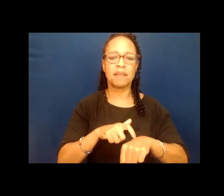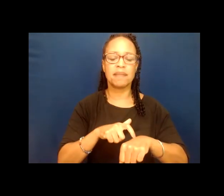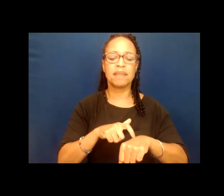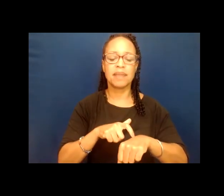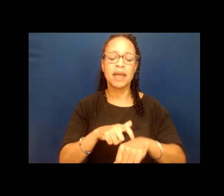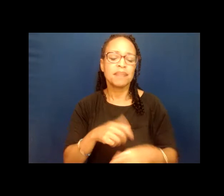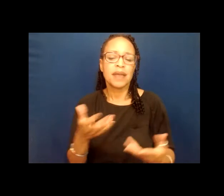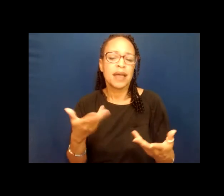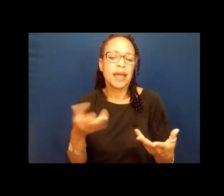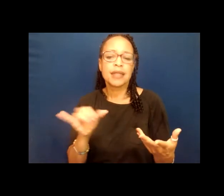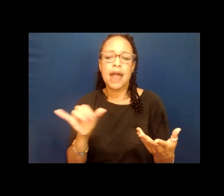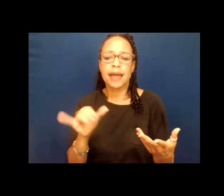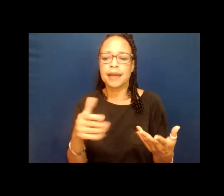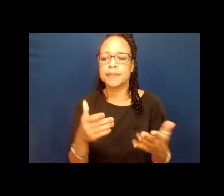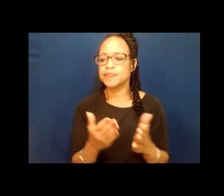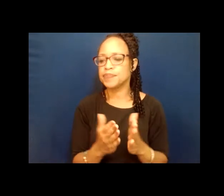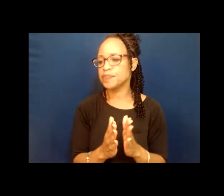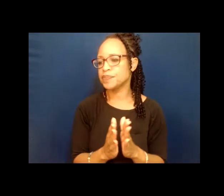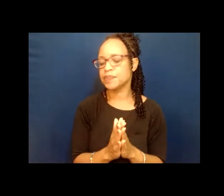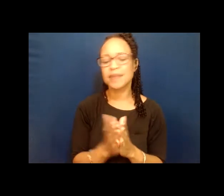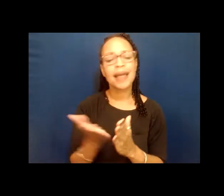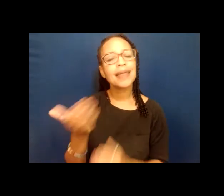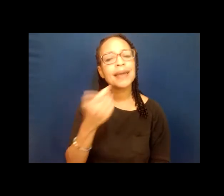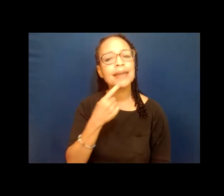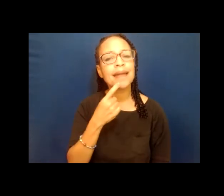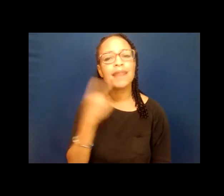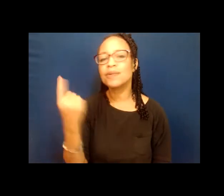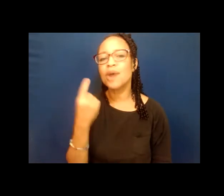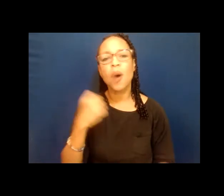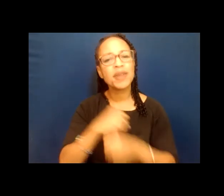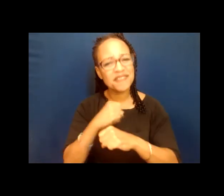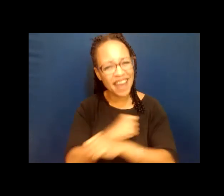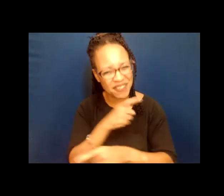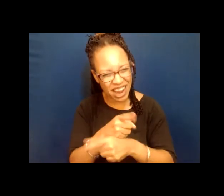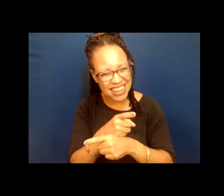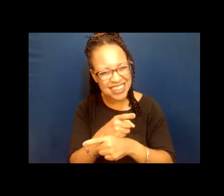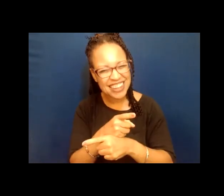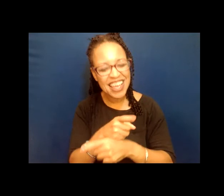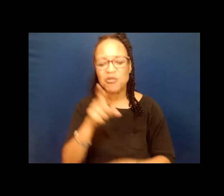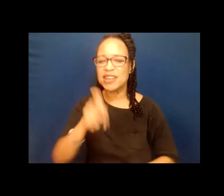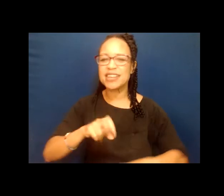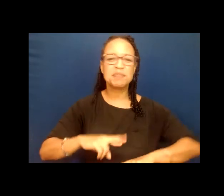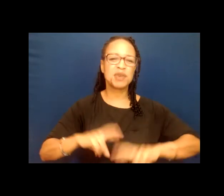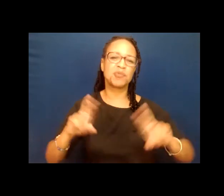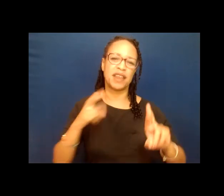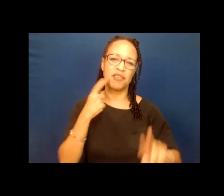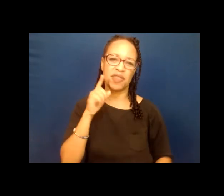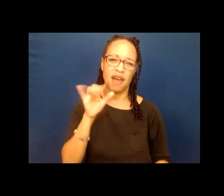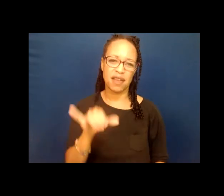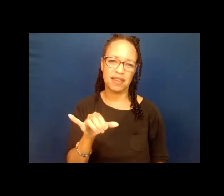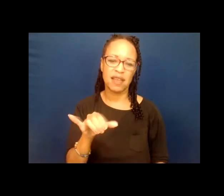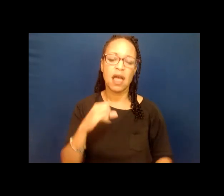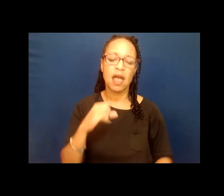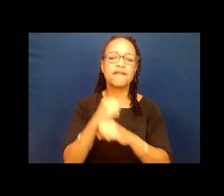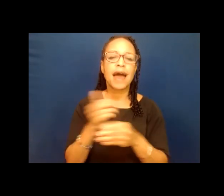Humberto said, there's always a fight, right? And we have to be prepared for that and for the fights